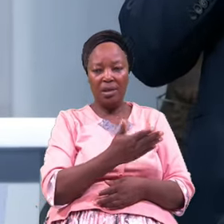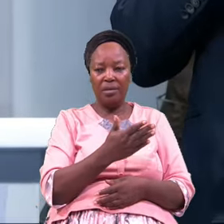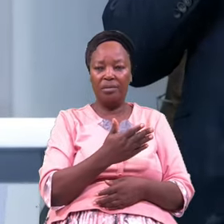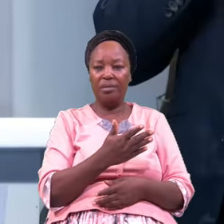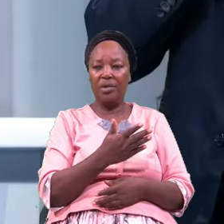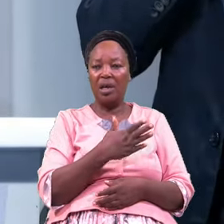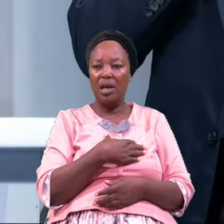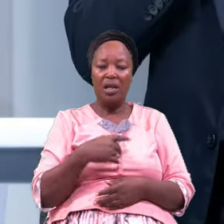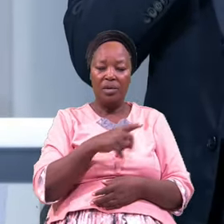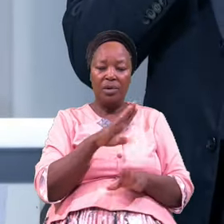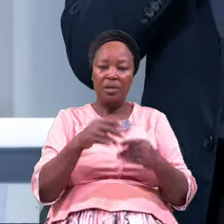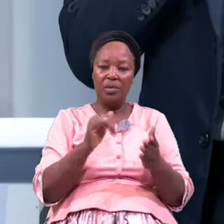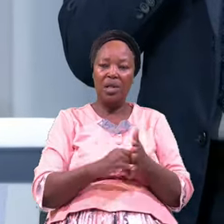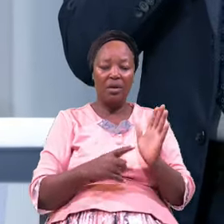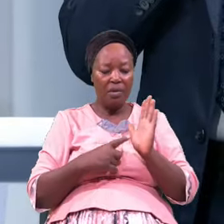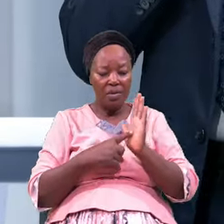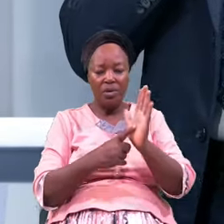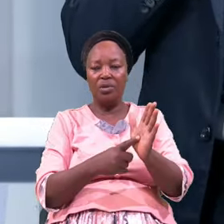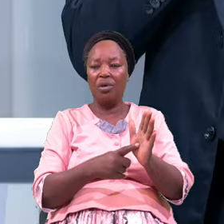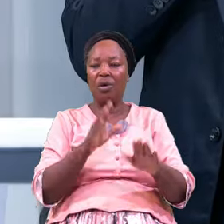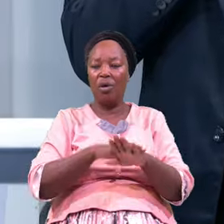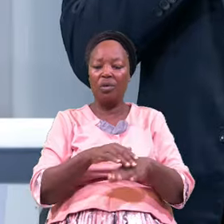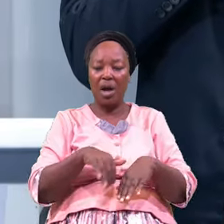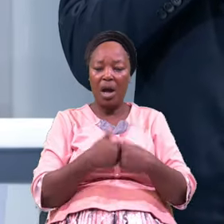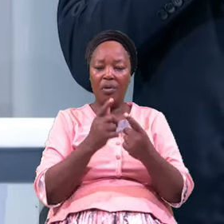They Will Give You Revelations On How To Continue